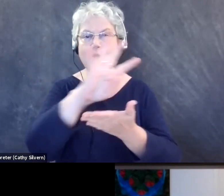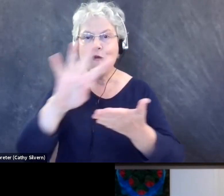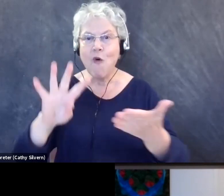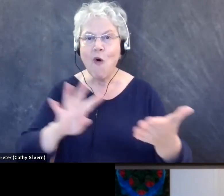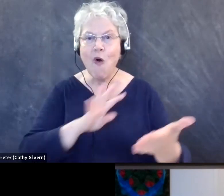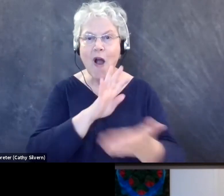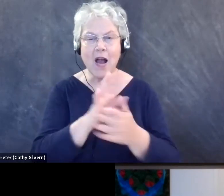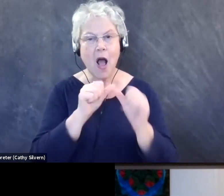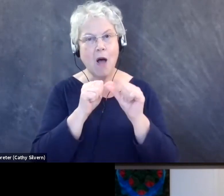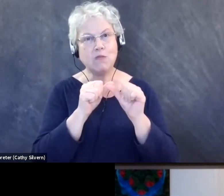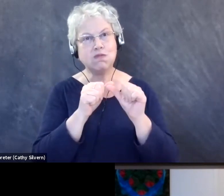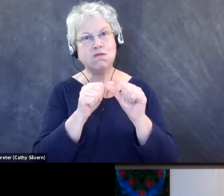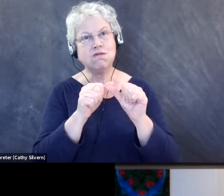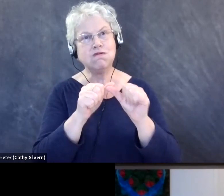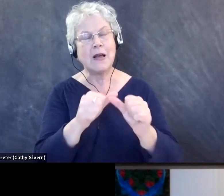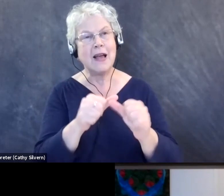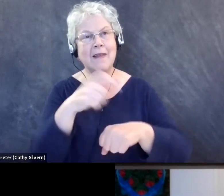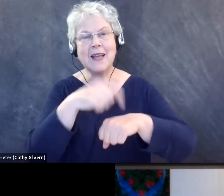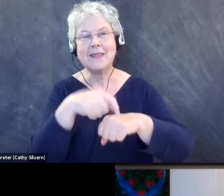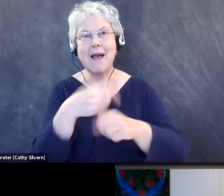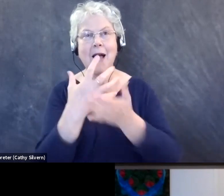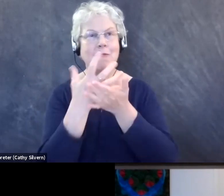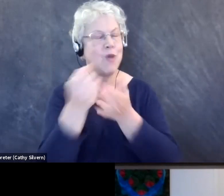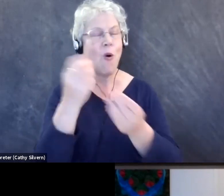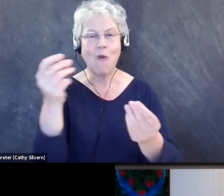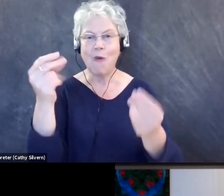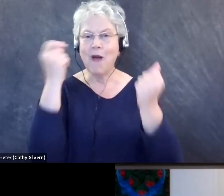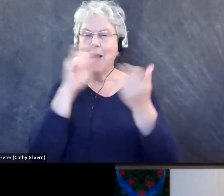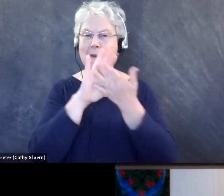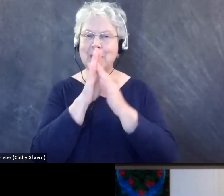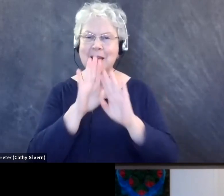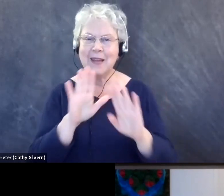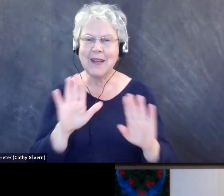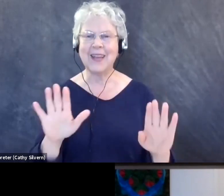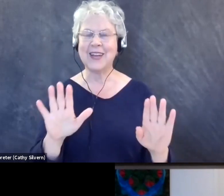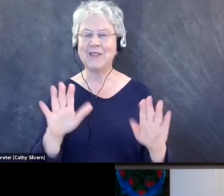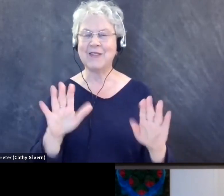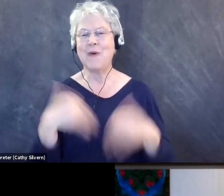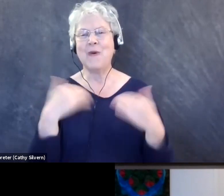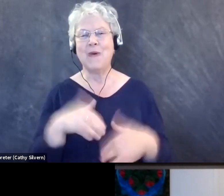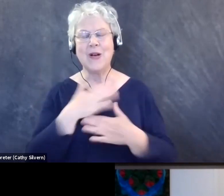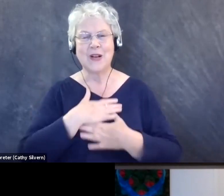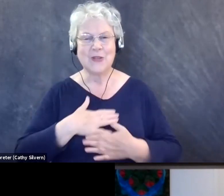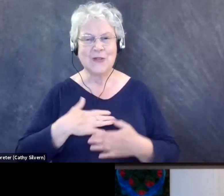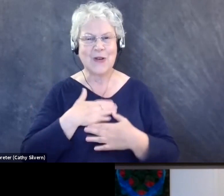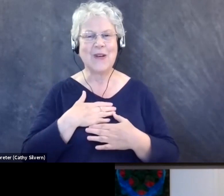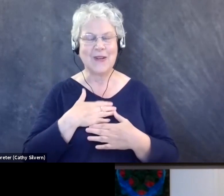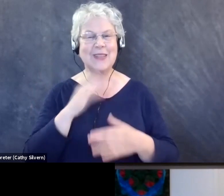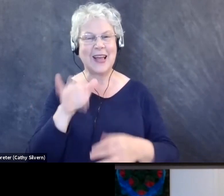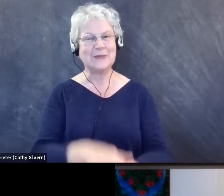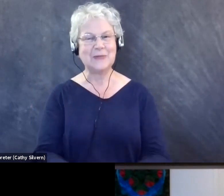the time goes by so beautifully, and so peacefully. So that's definitely part of the joy.